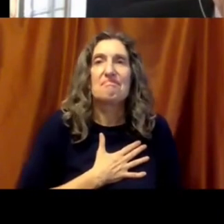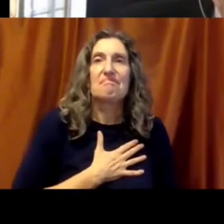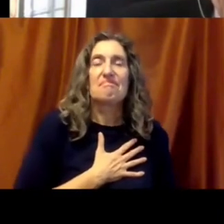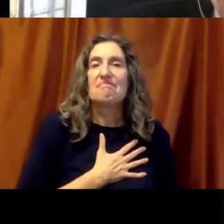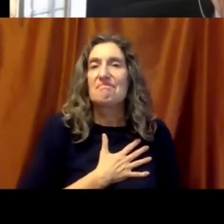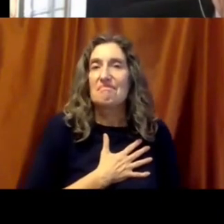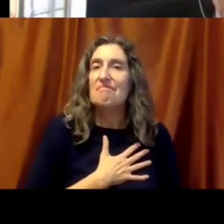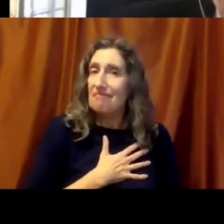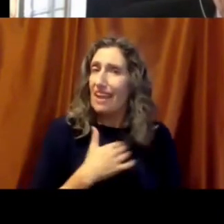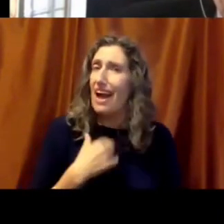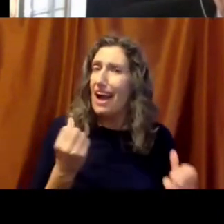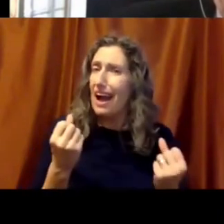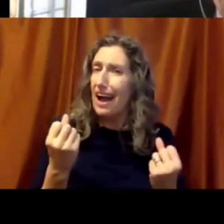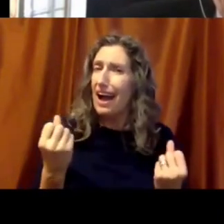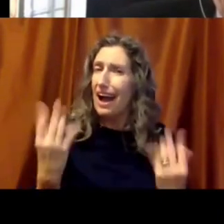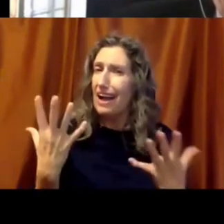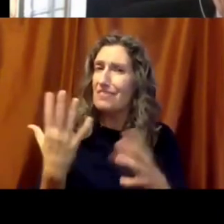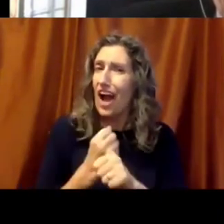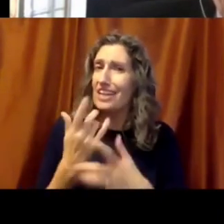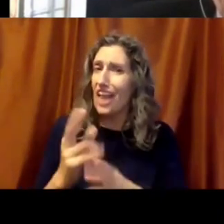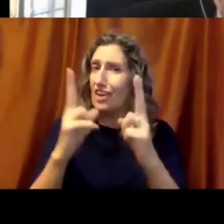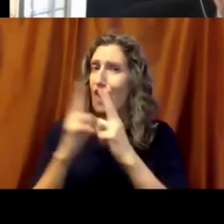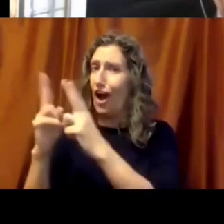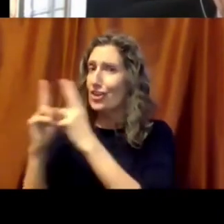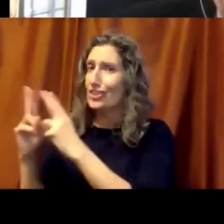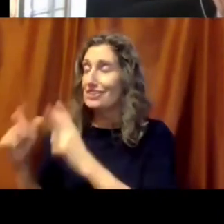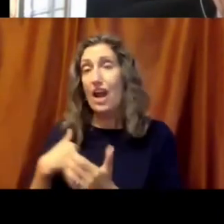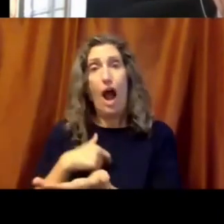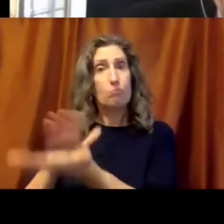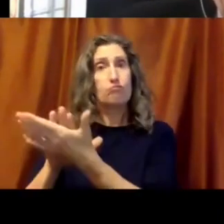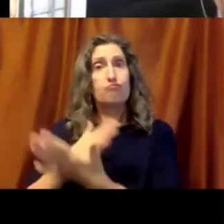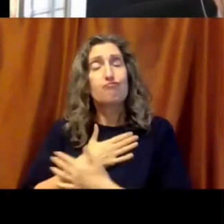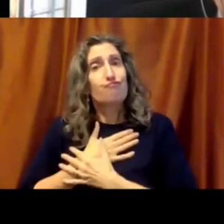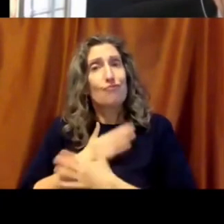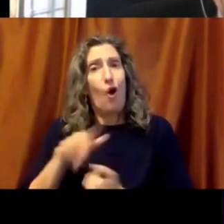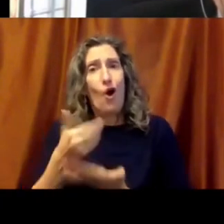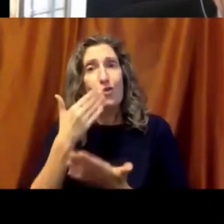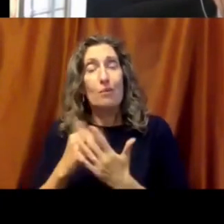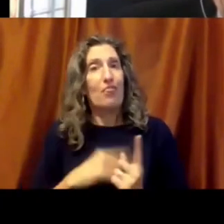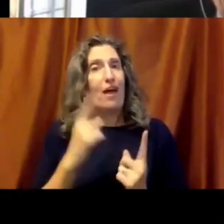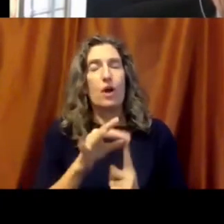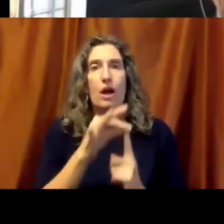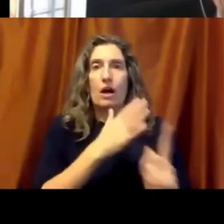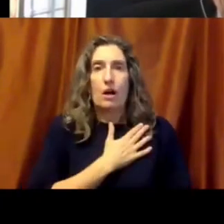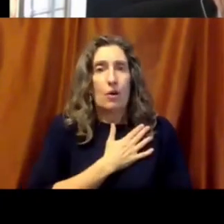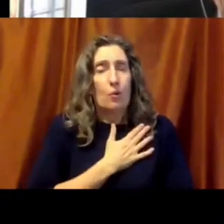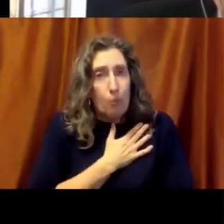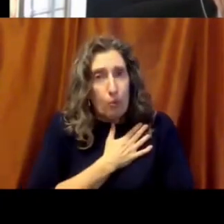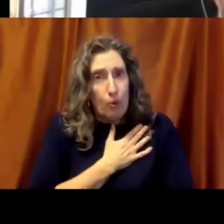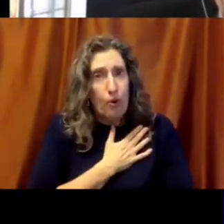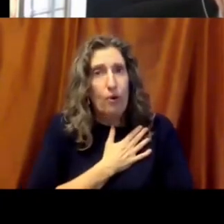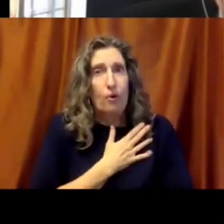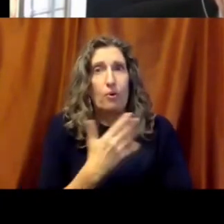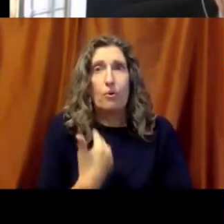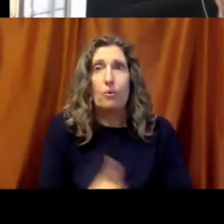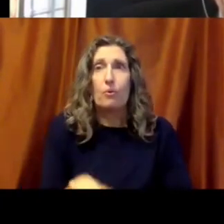and I've had a lot of them, and not to diminish any of them, but this one is singular in that